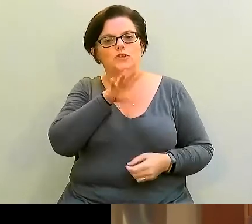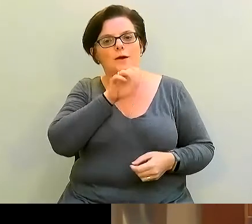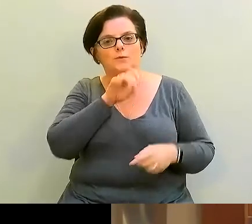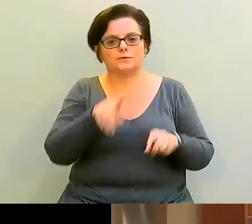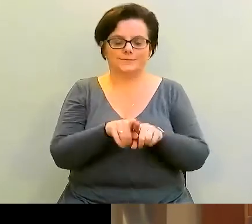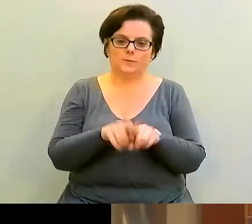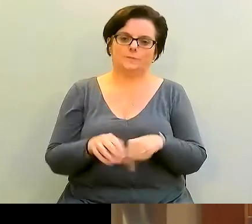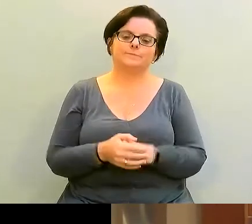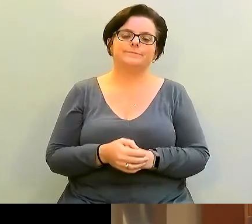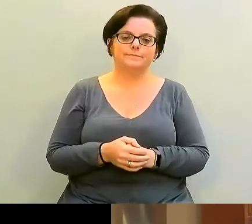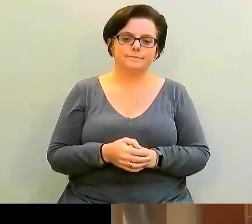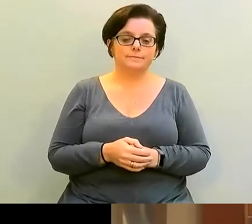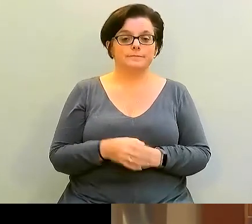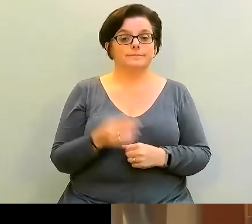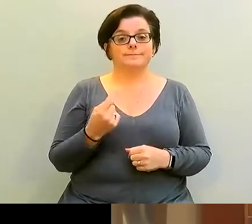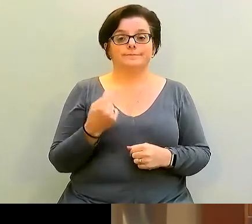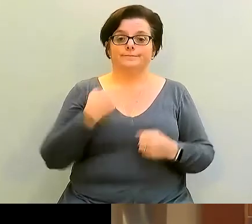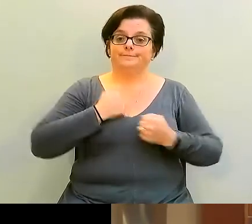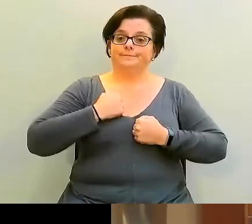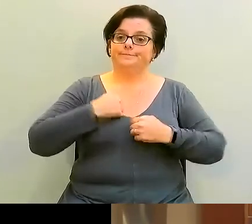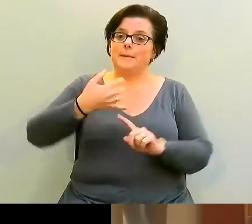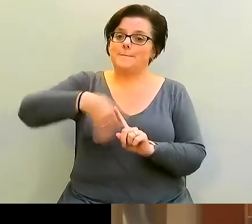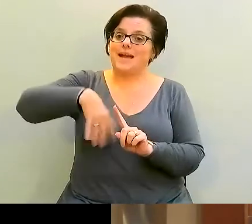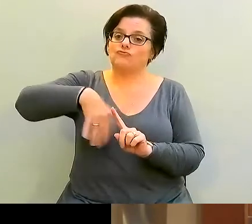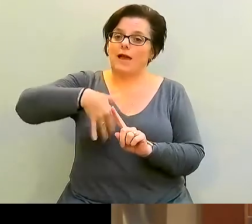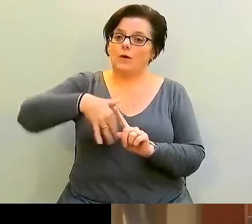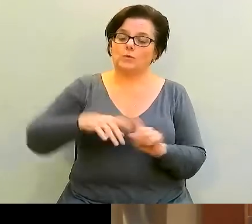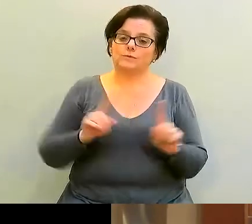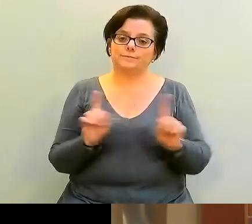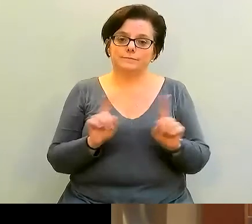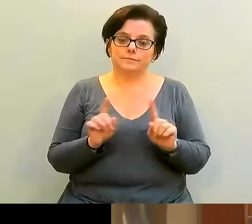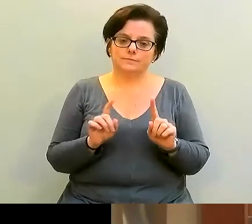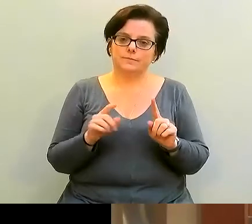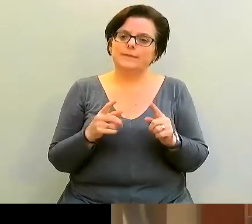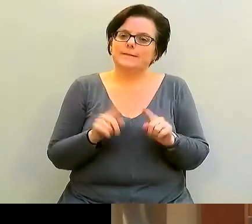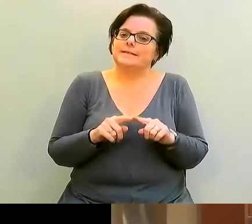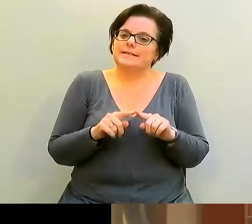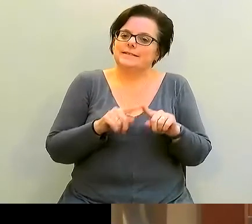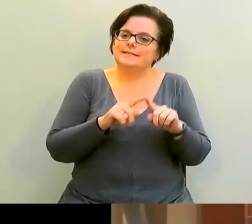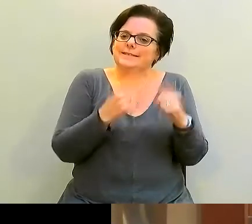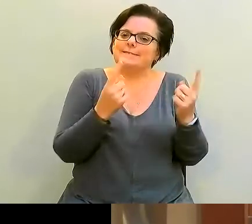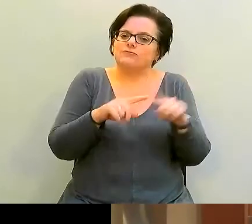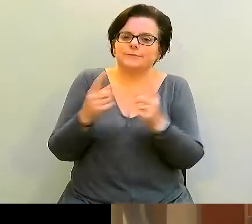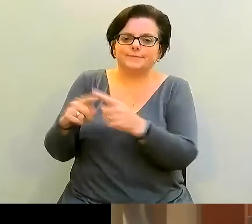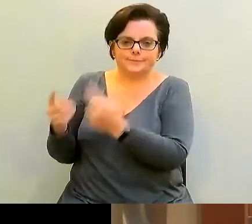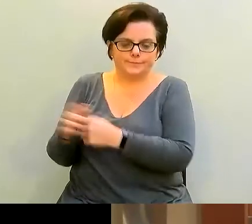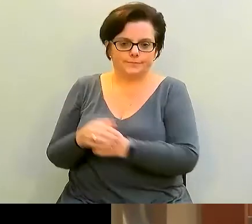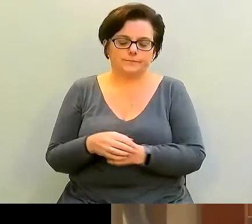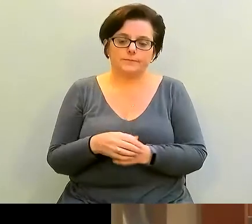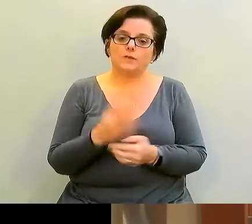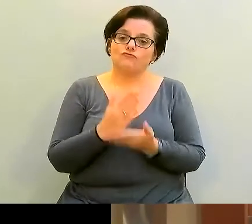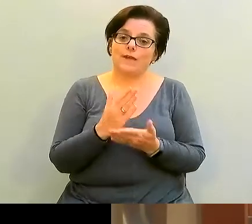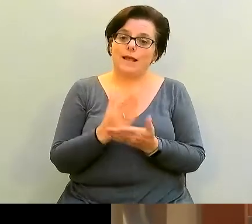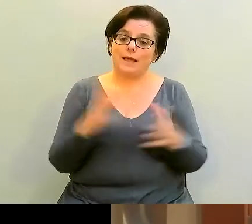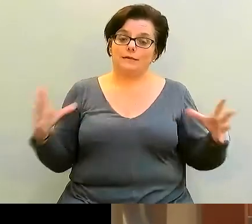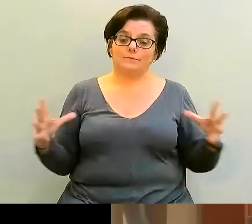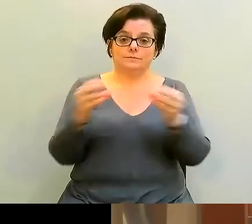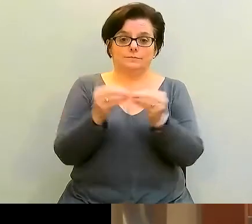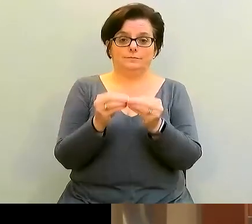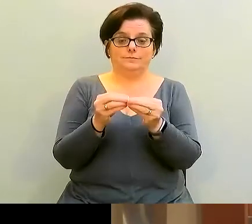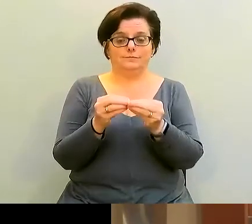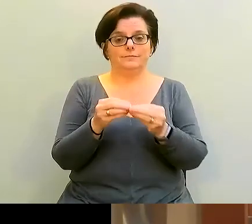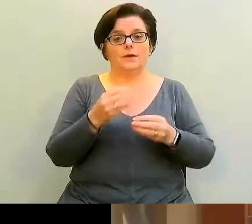So, in large part, my background is different. And it comes together for me with the nutrition